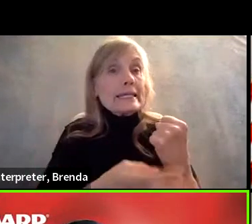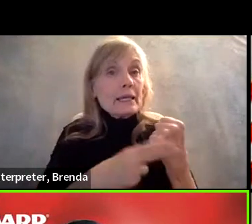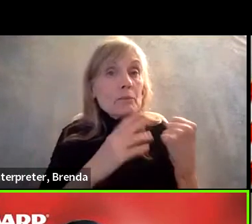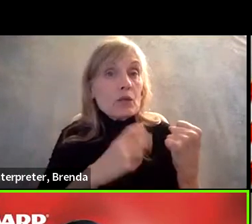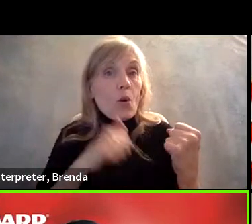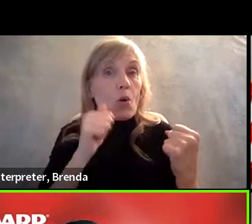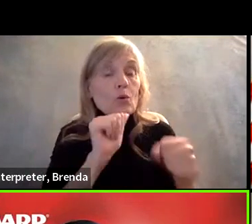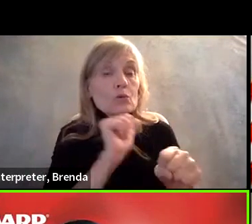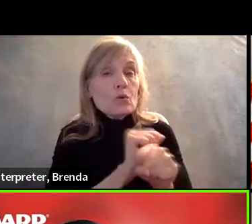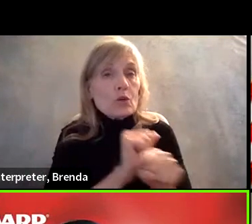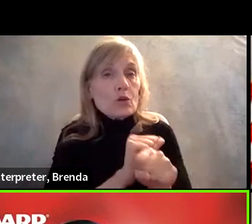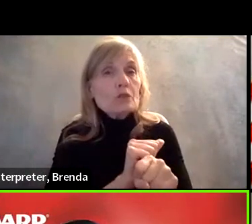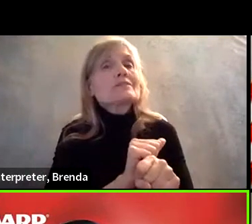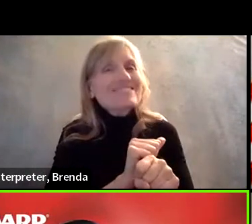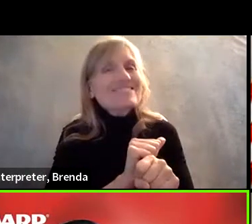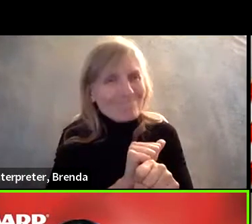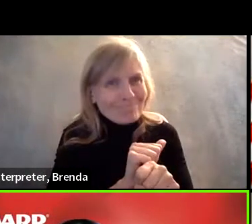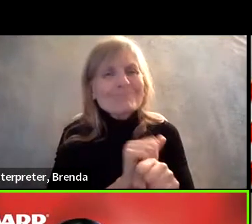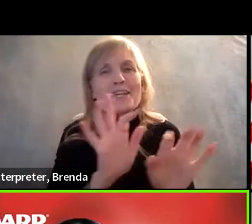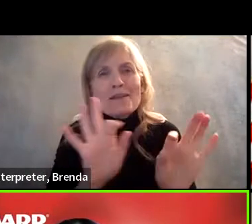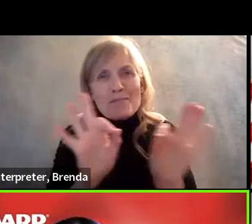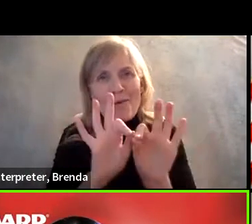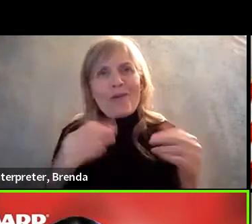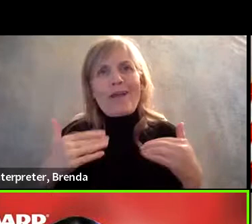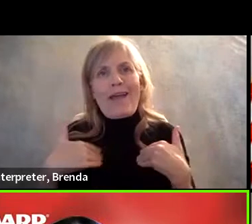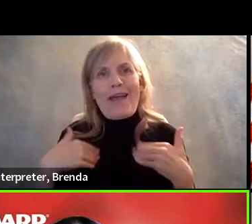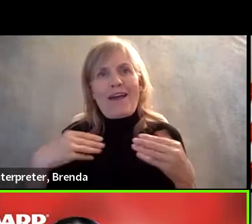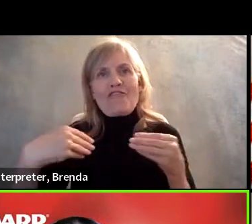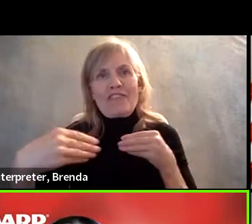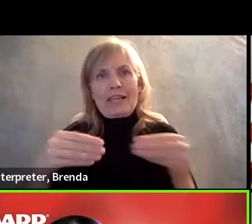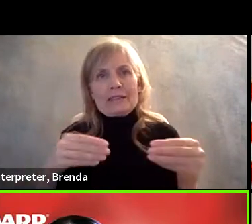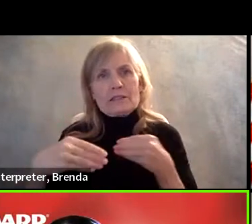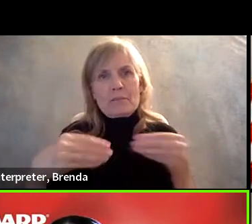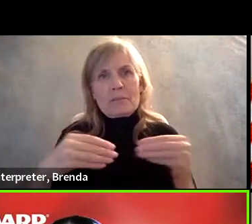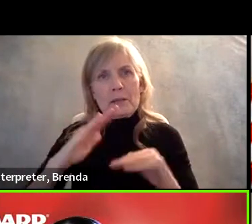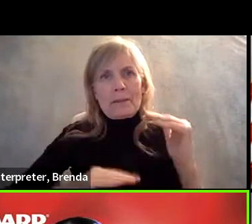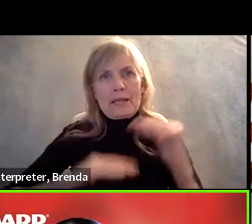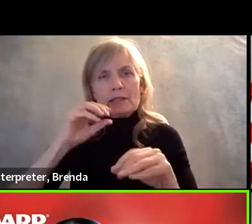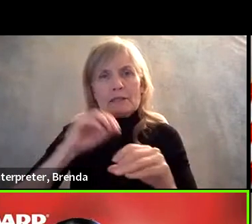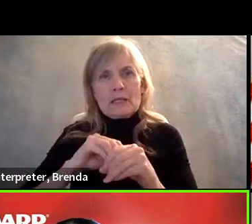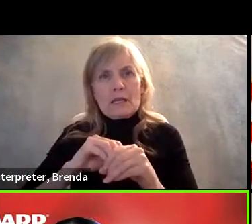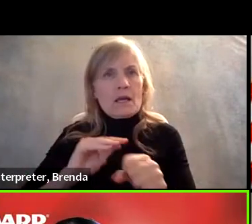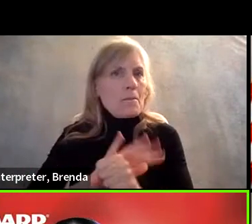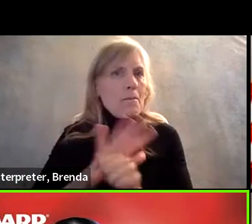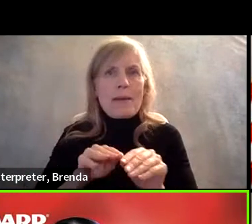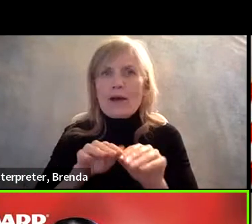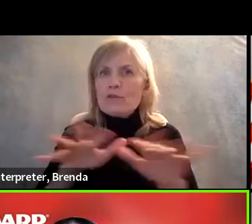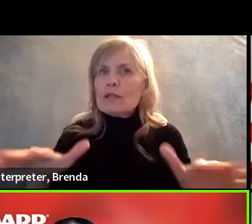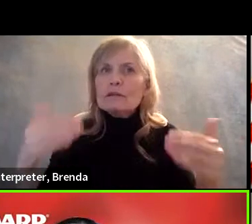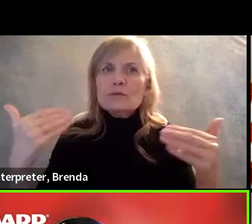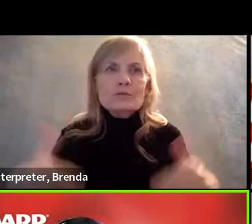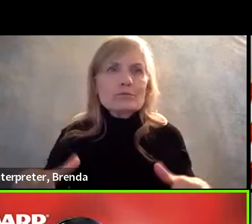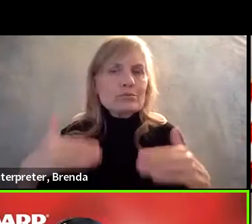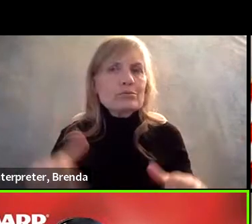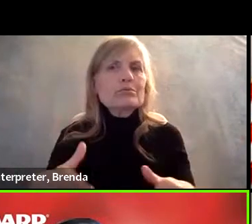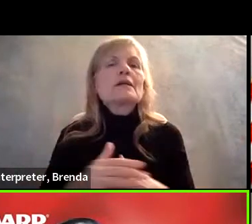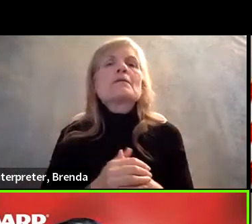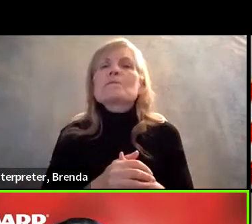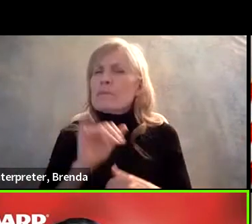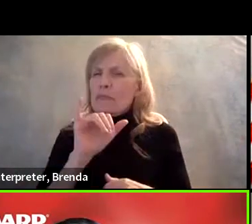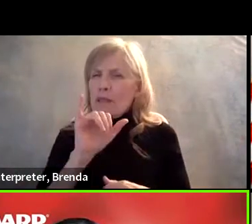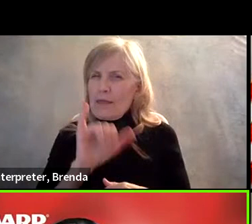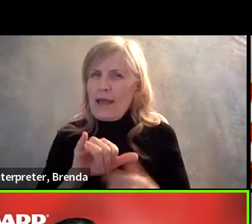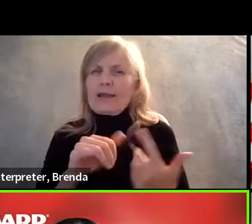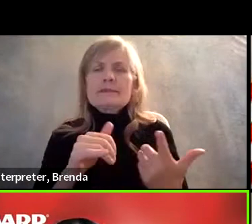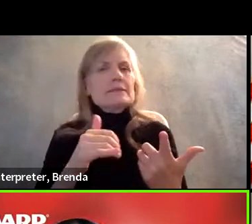Uh, you know, the, the pandemic has really, uh, you know, made this a much more pervasive tactic now for, uh, attracting and retaining,